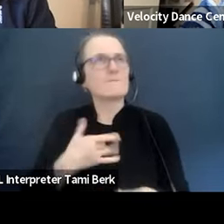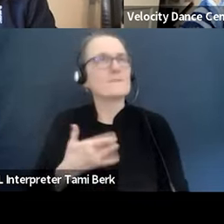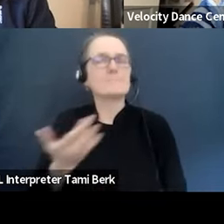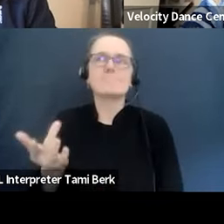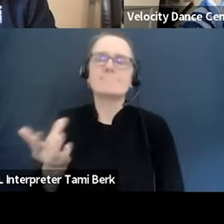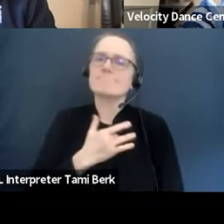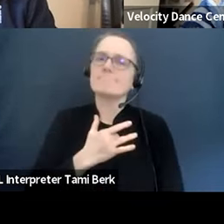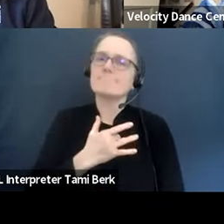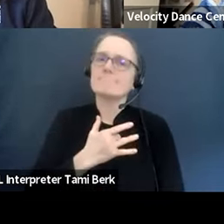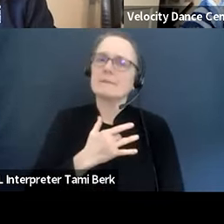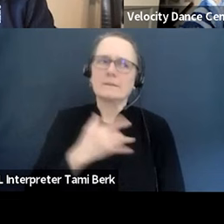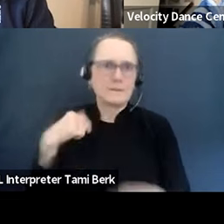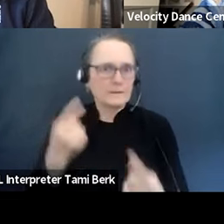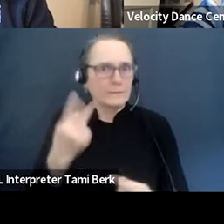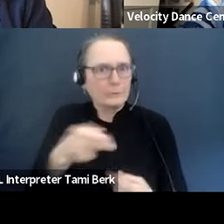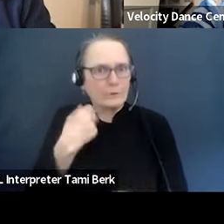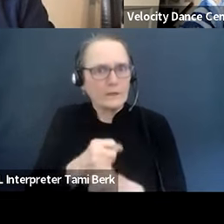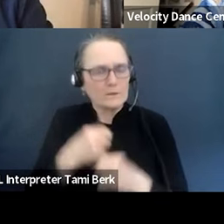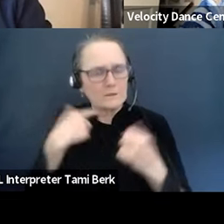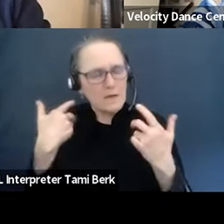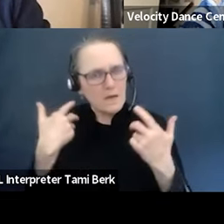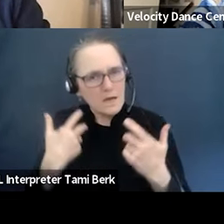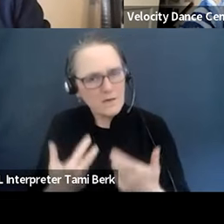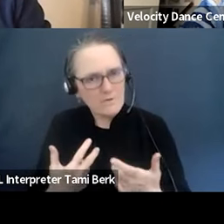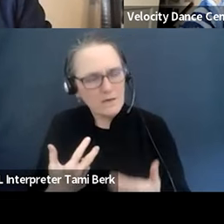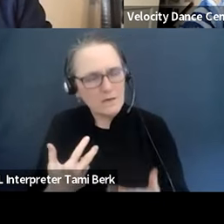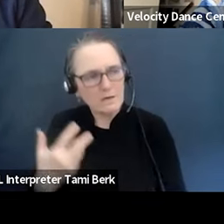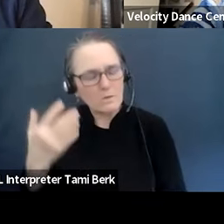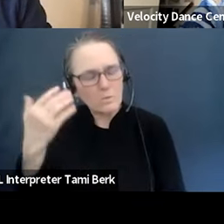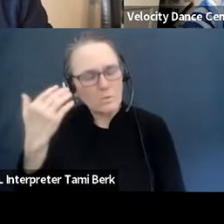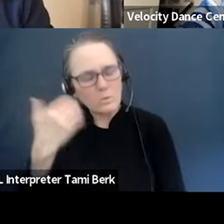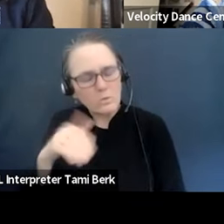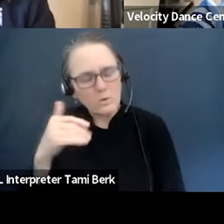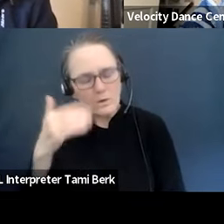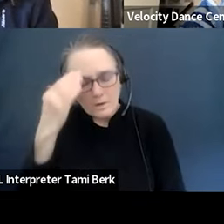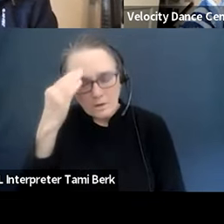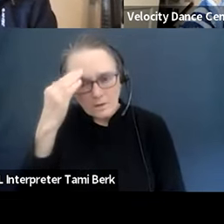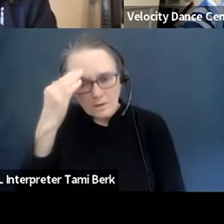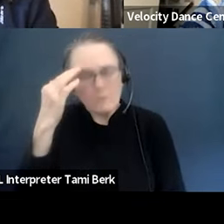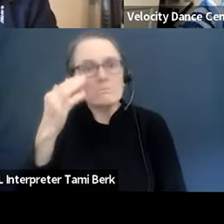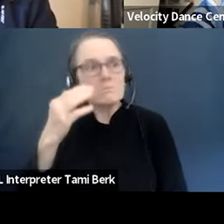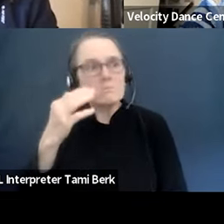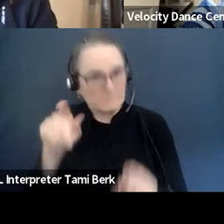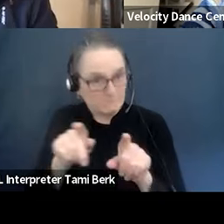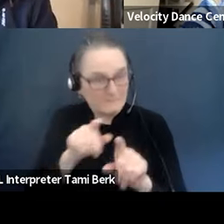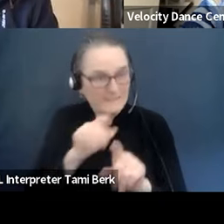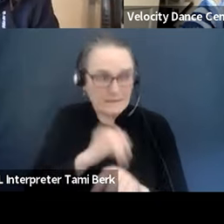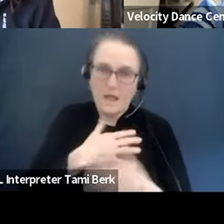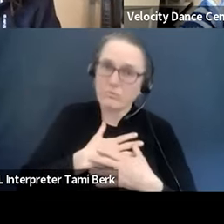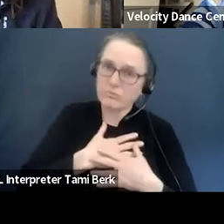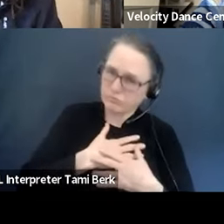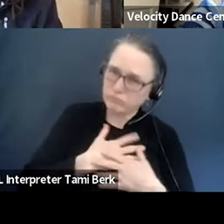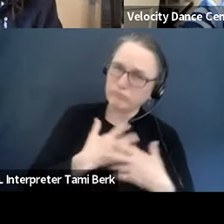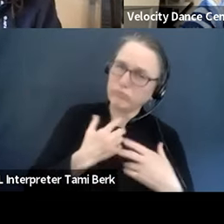And at the same time, it has reminded us of the resilience of this sector, and the permanence that it has in just